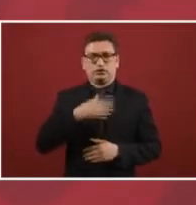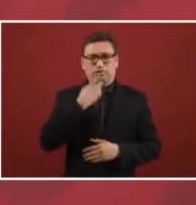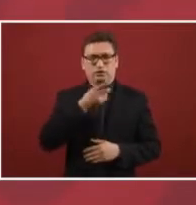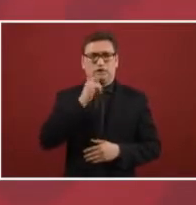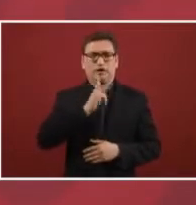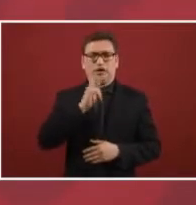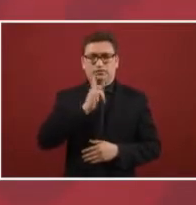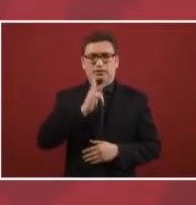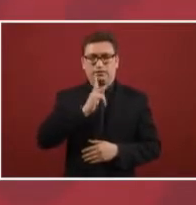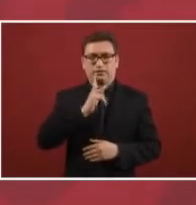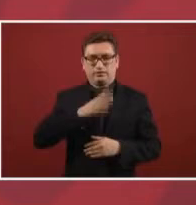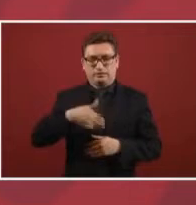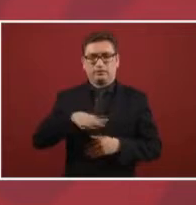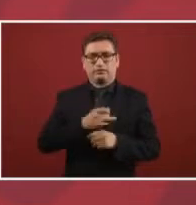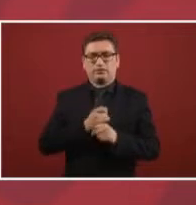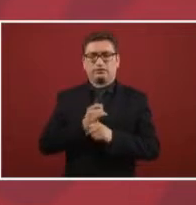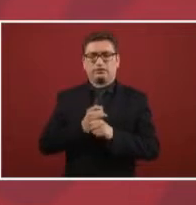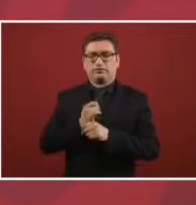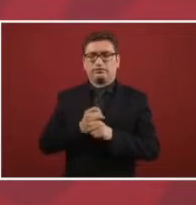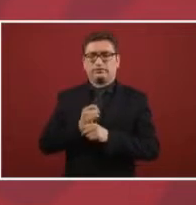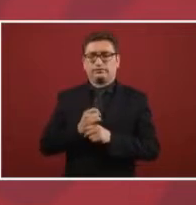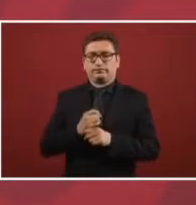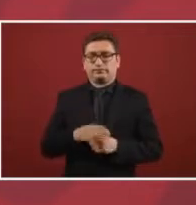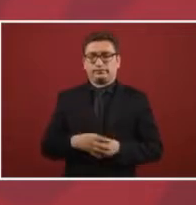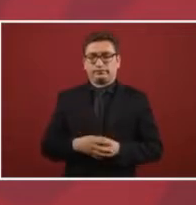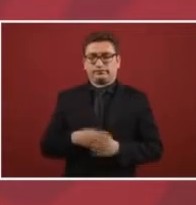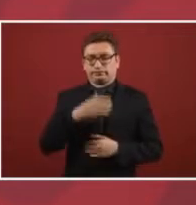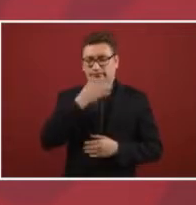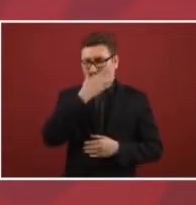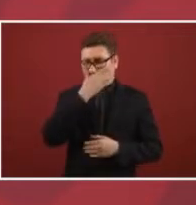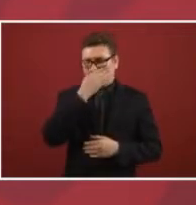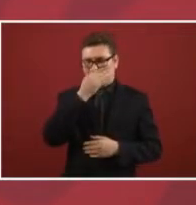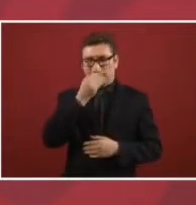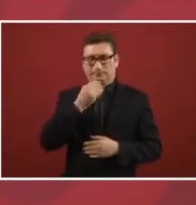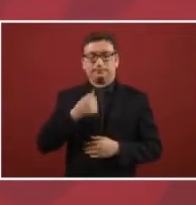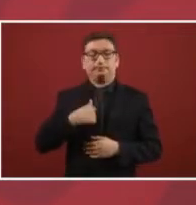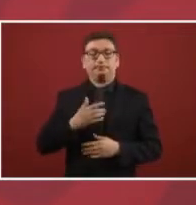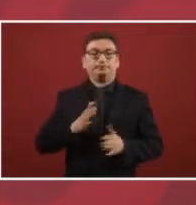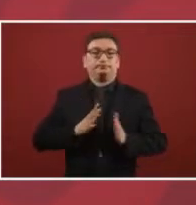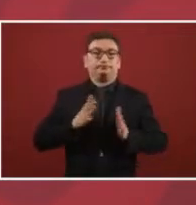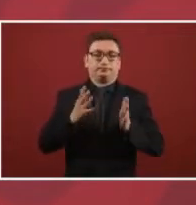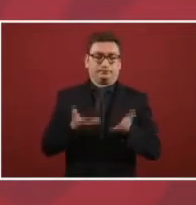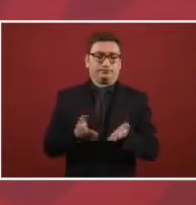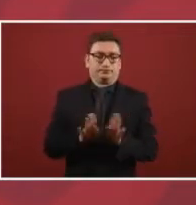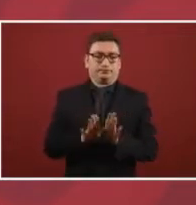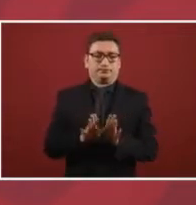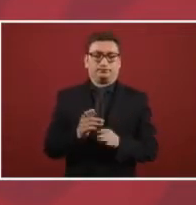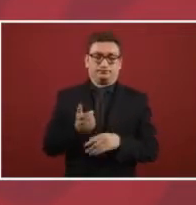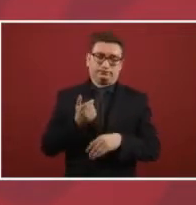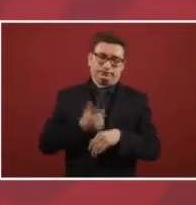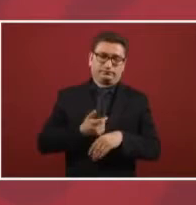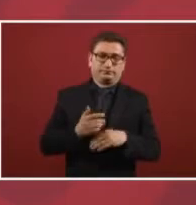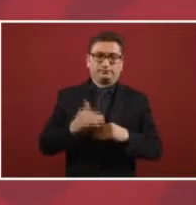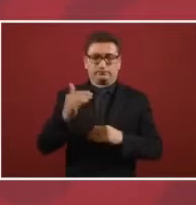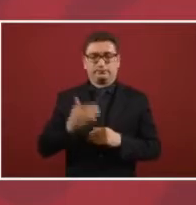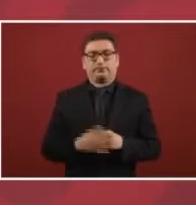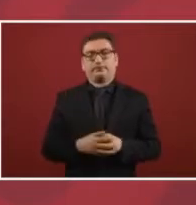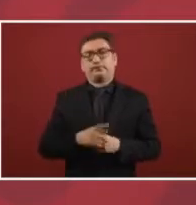And I said, let me look into this, and let me investigate it, because it surprised me that they increased it.